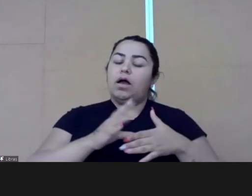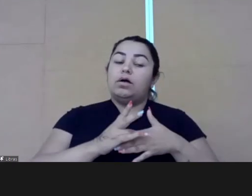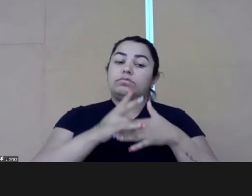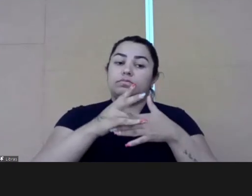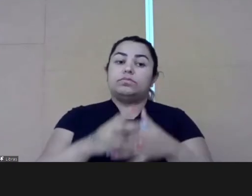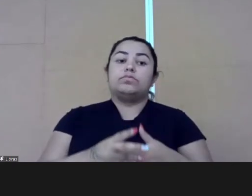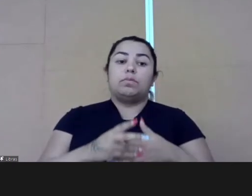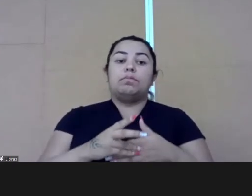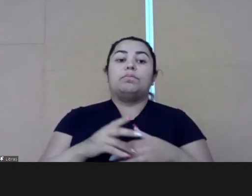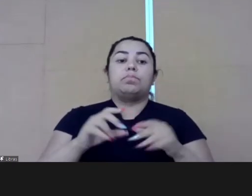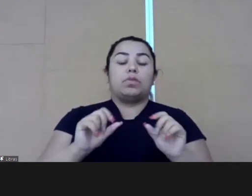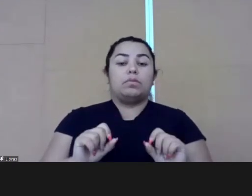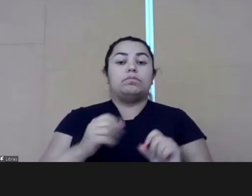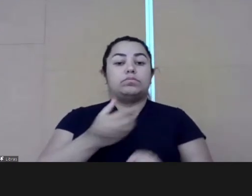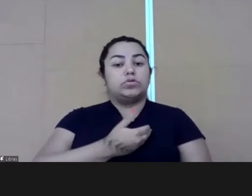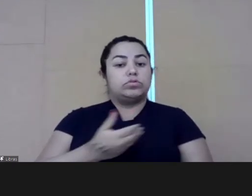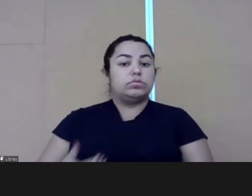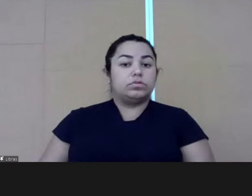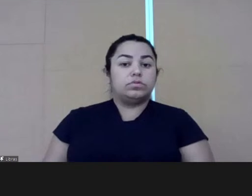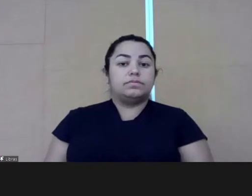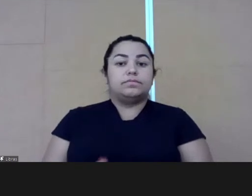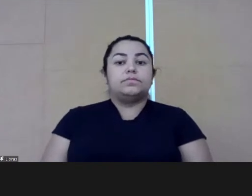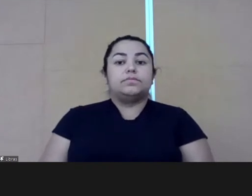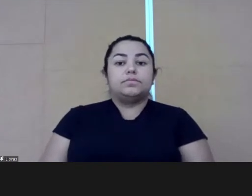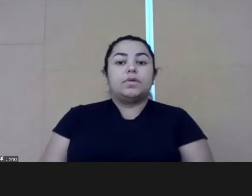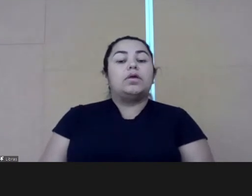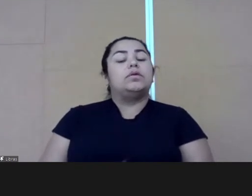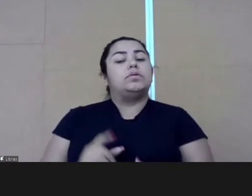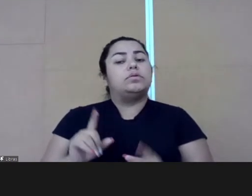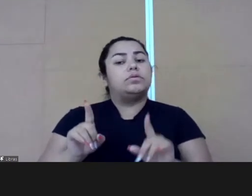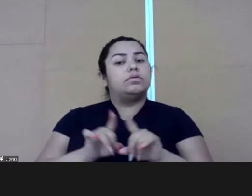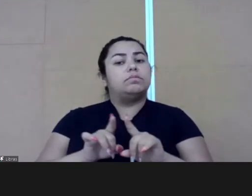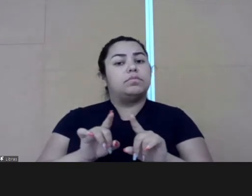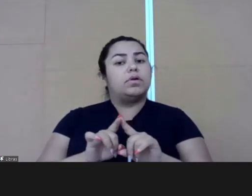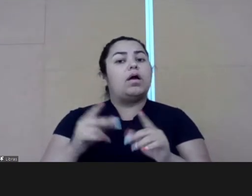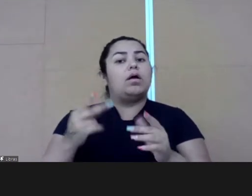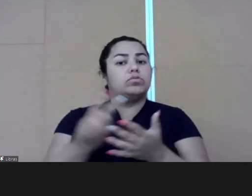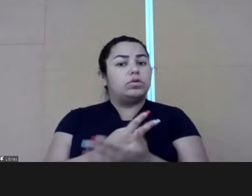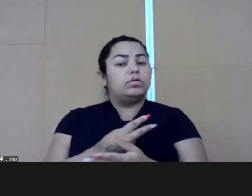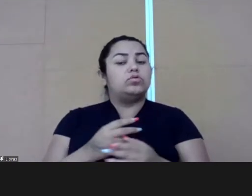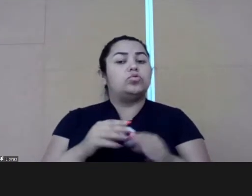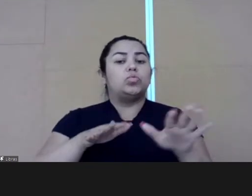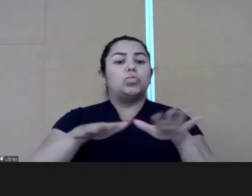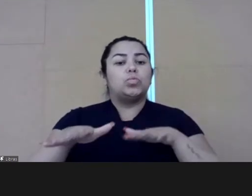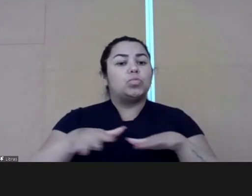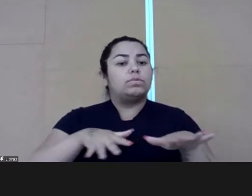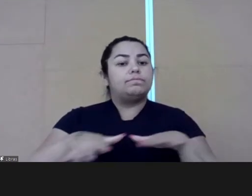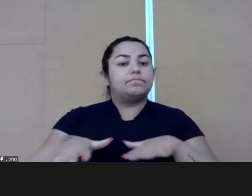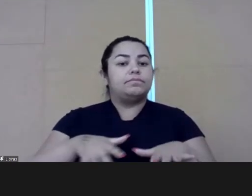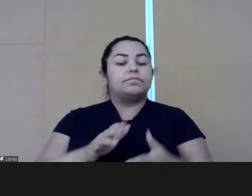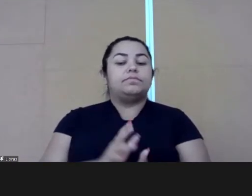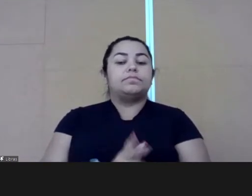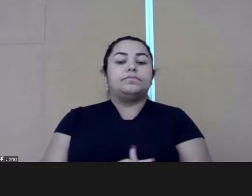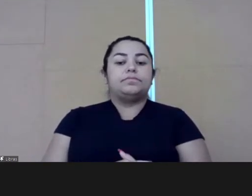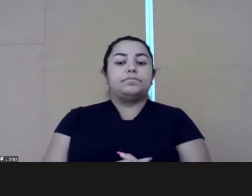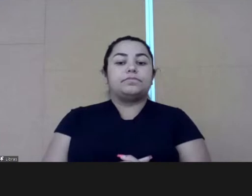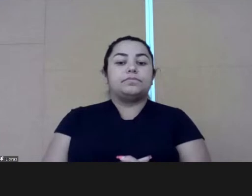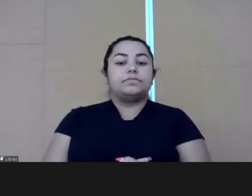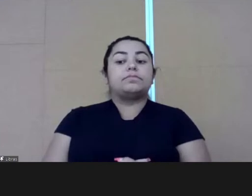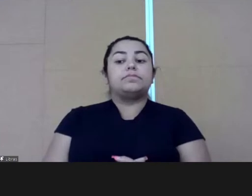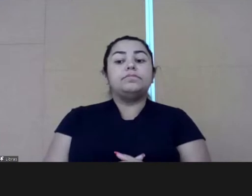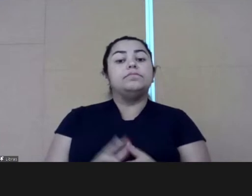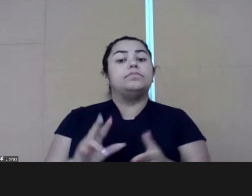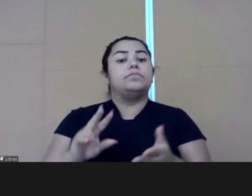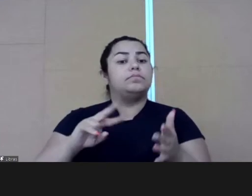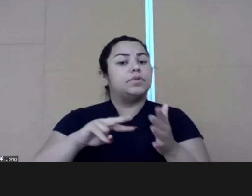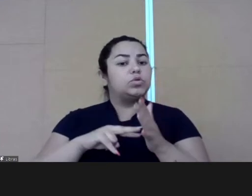about public leadership in Brazil. So recently, there was the establishment of this